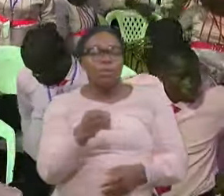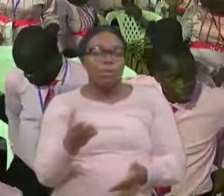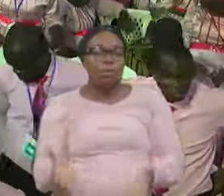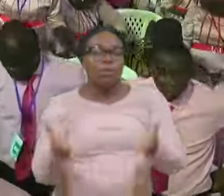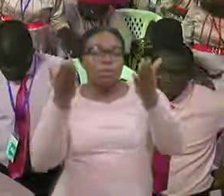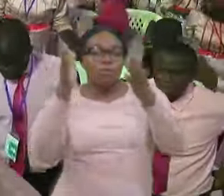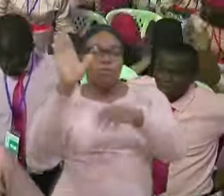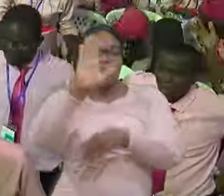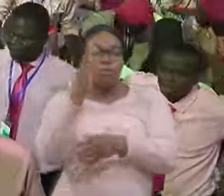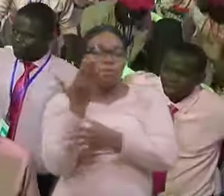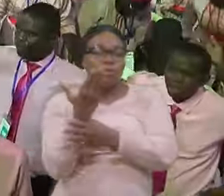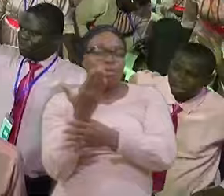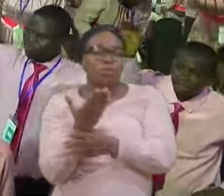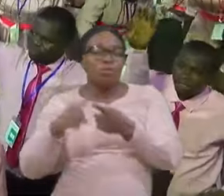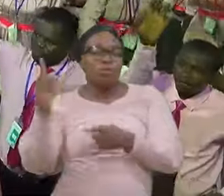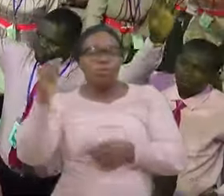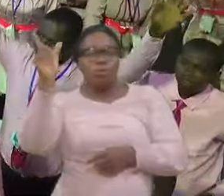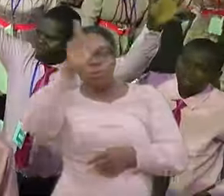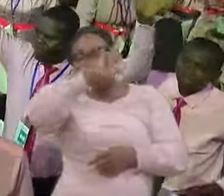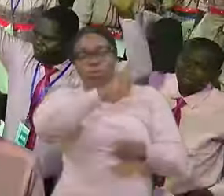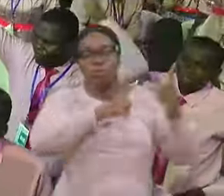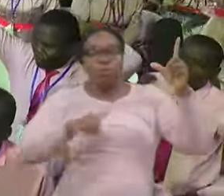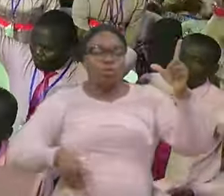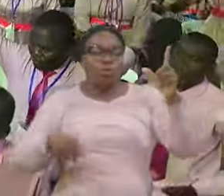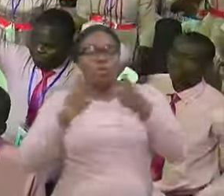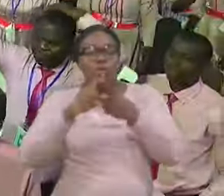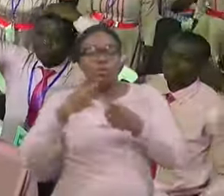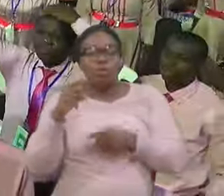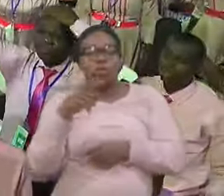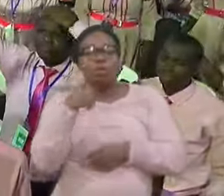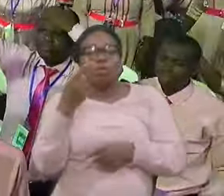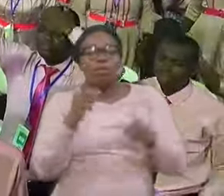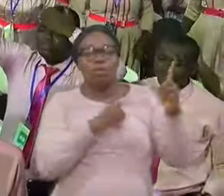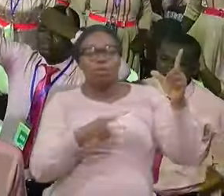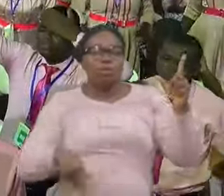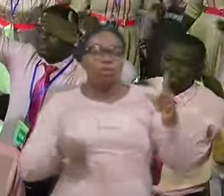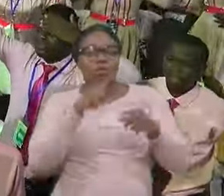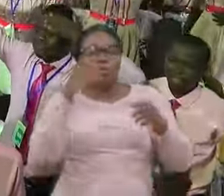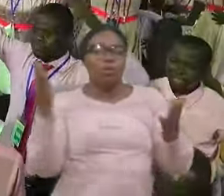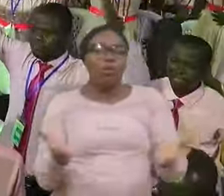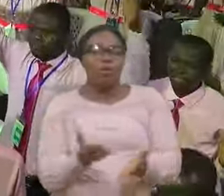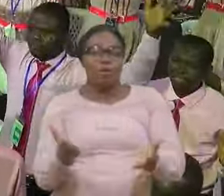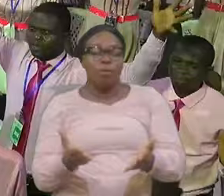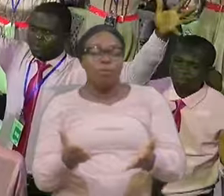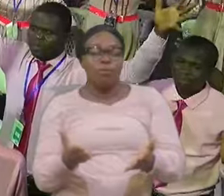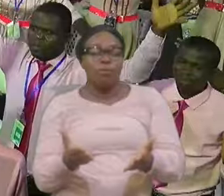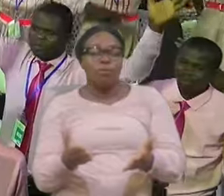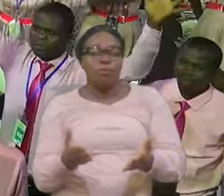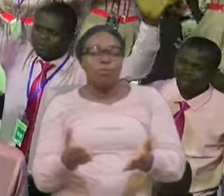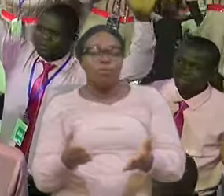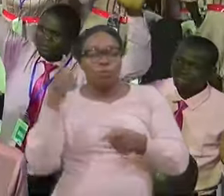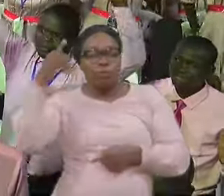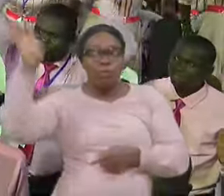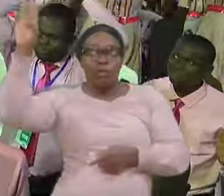God I'm Here I'm Waiting For You The Man Of God Is Already At Hand We Live Here For Him To Open Heaven For Us